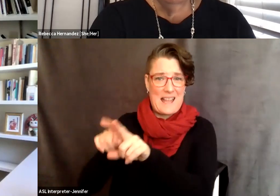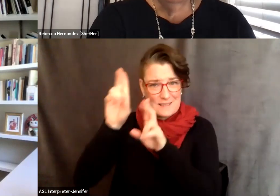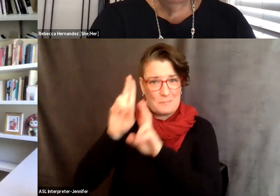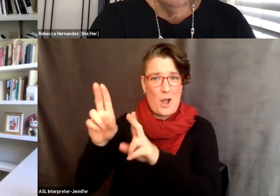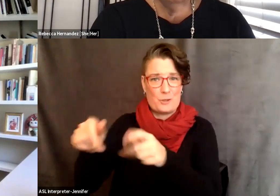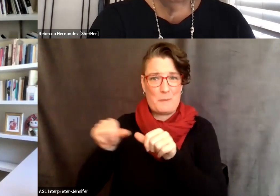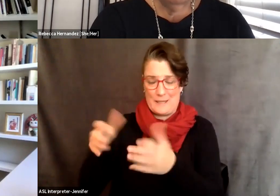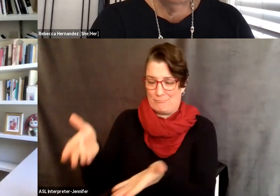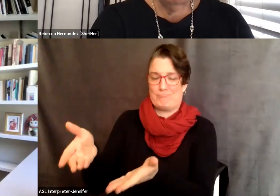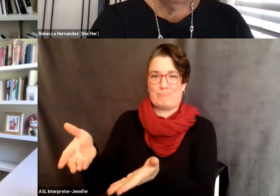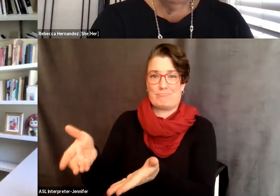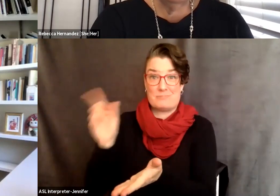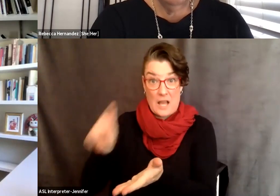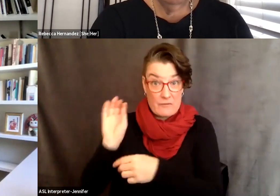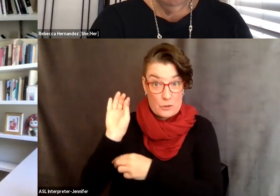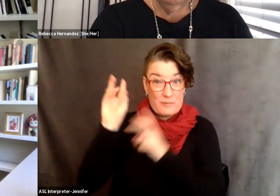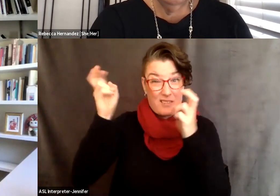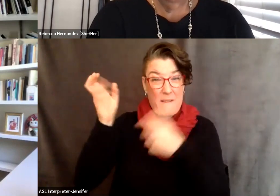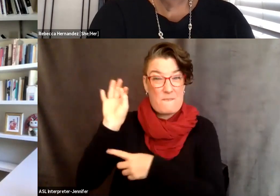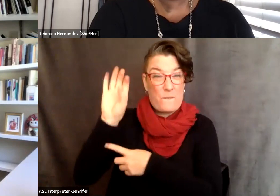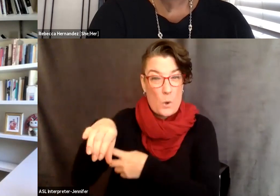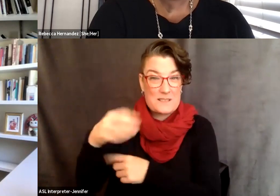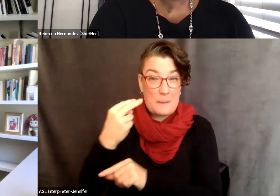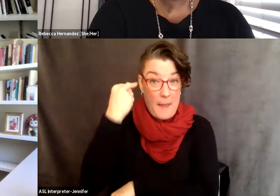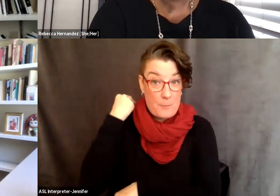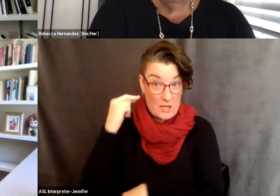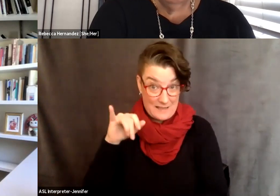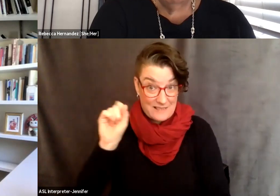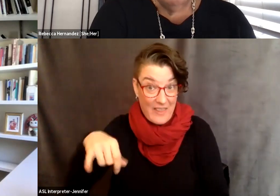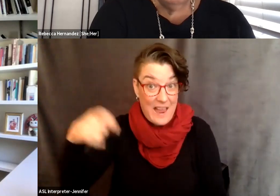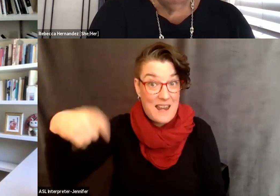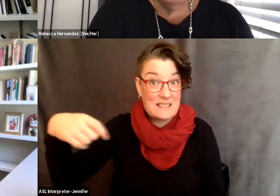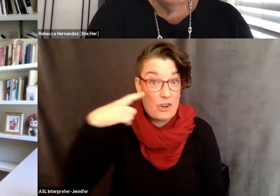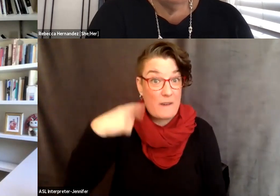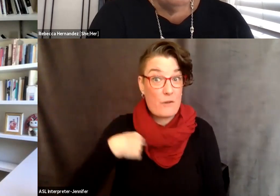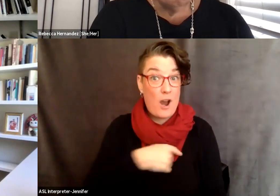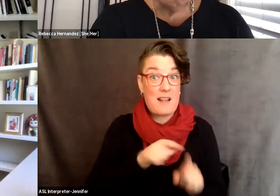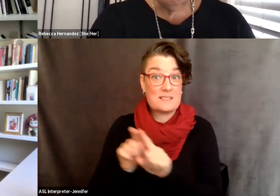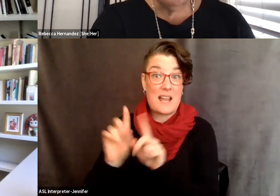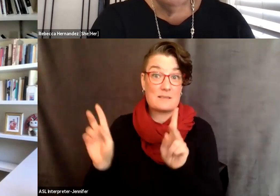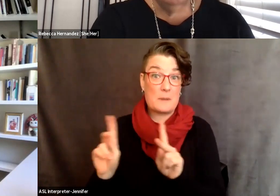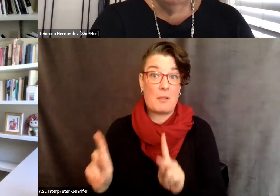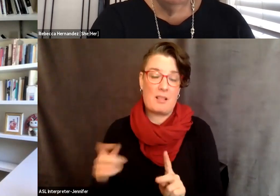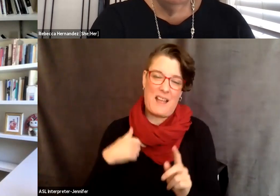Uh, do we have to force memory? Is that kind of a necessity for us as people? I I'm assuming she's asking.